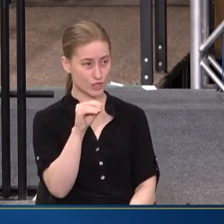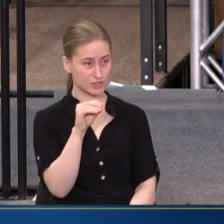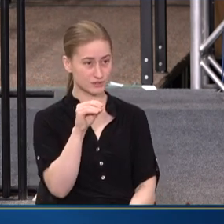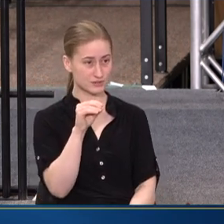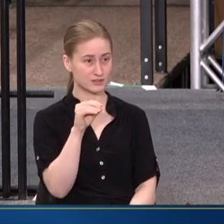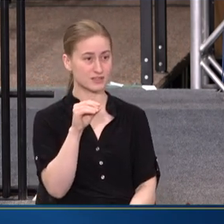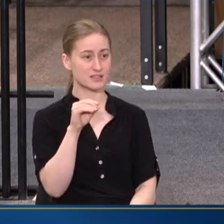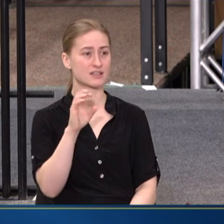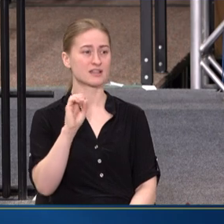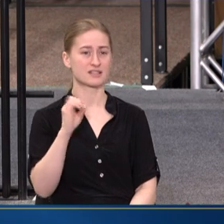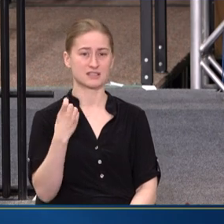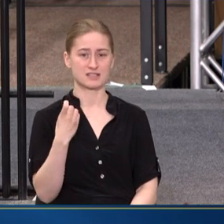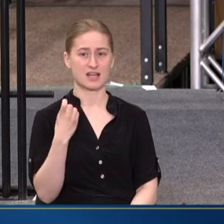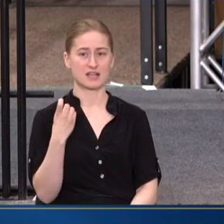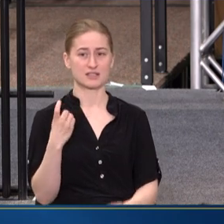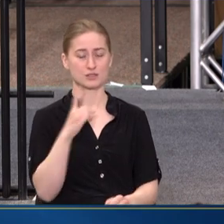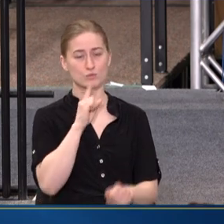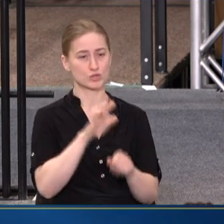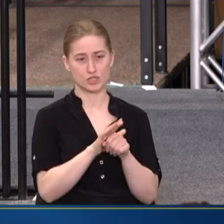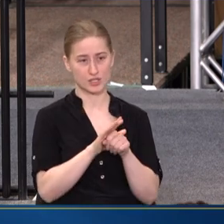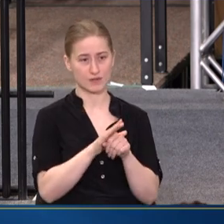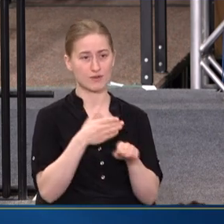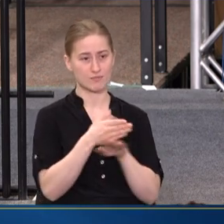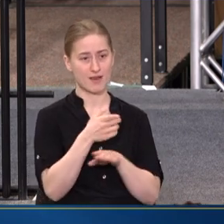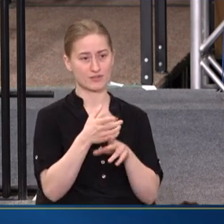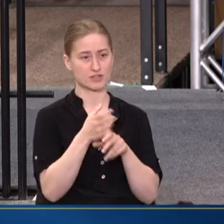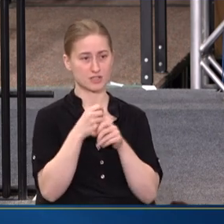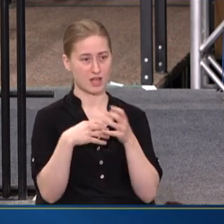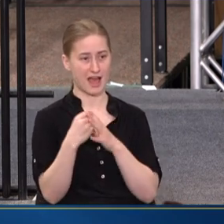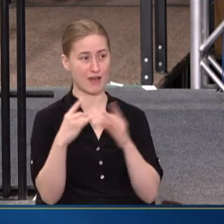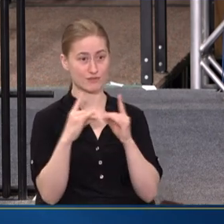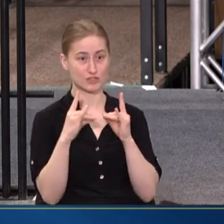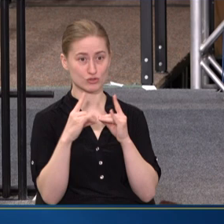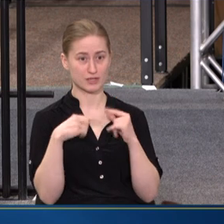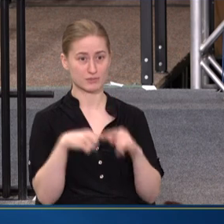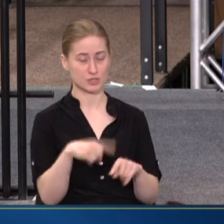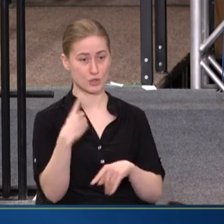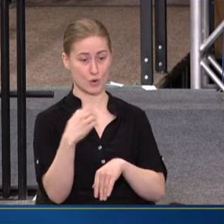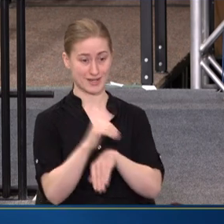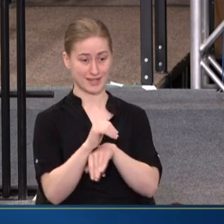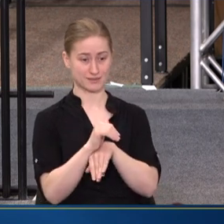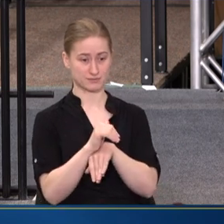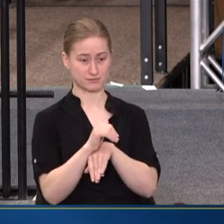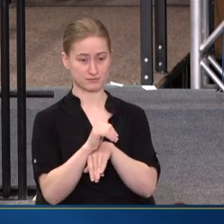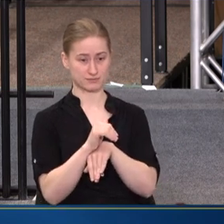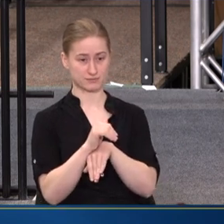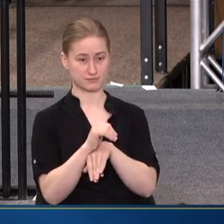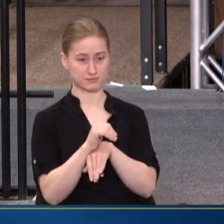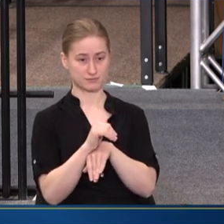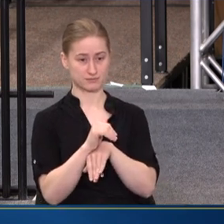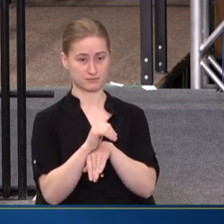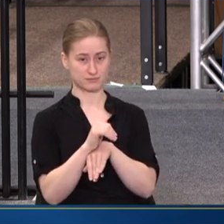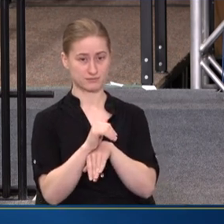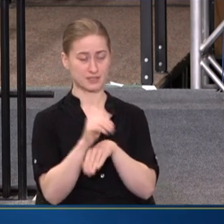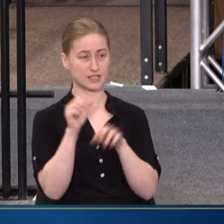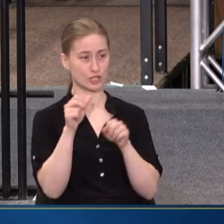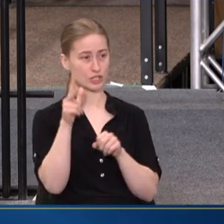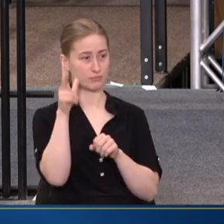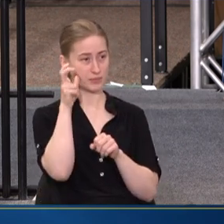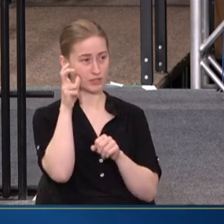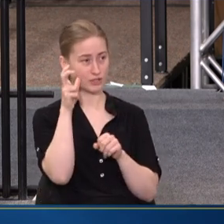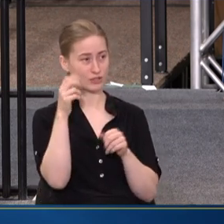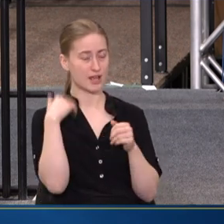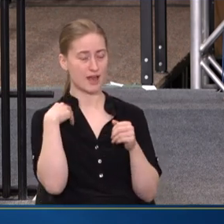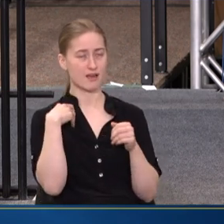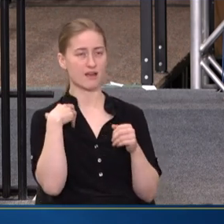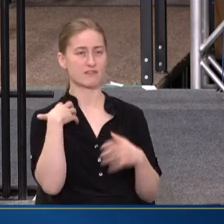THE DIAGNOSIS WAS FURTHER CONFIRMED AFTER HE GOT OUT OF HIS CRIB DURING ONE NIGHT AND COULD BE HEARD HAVING